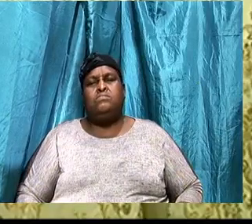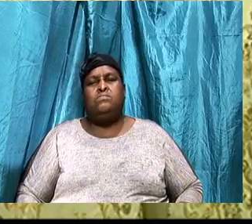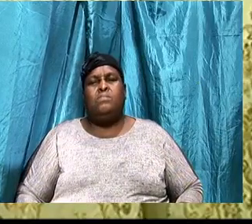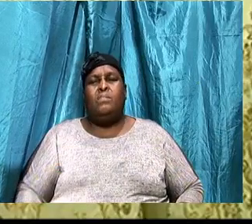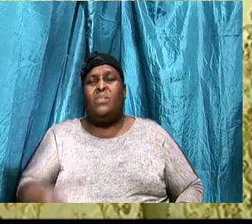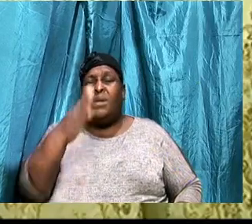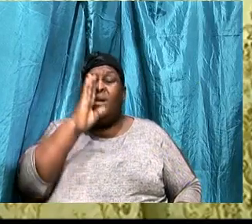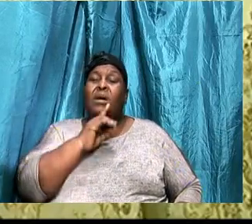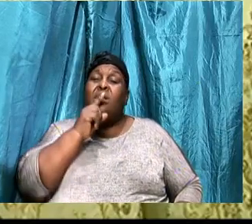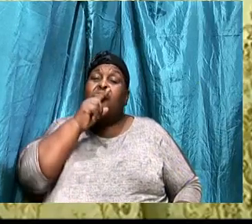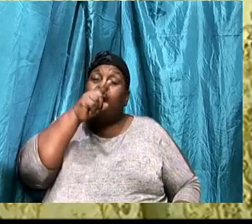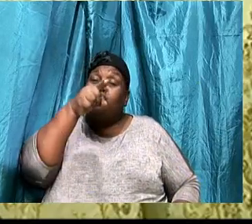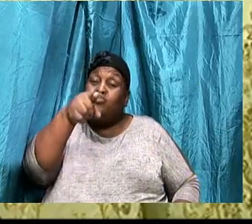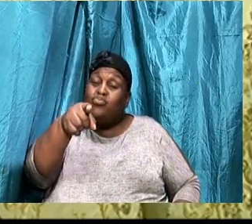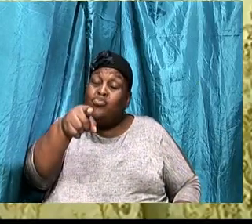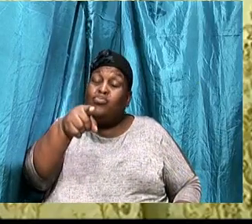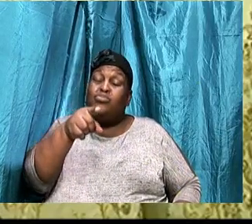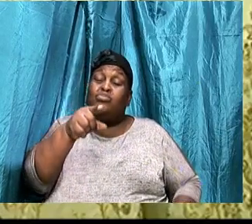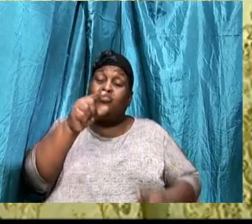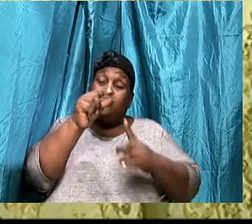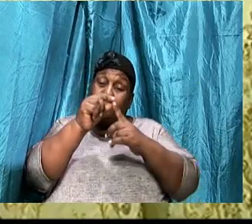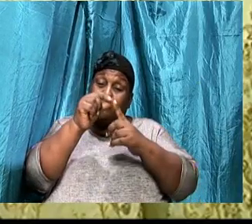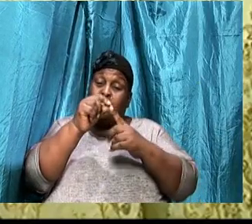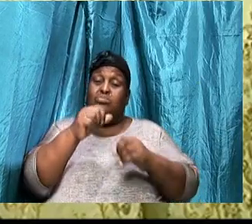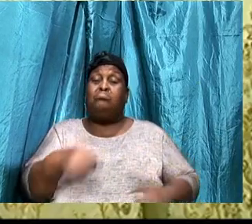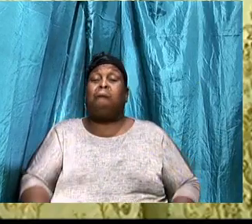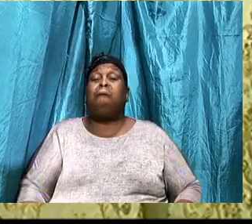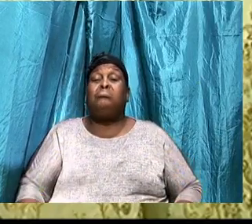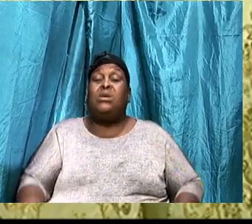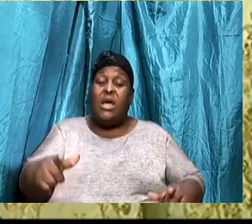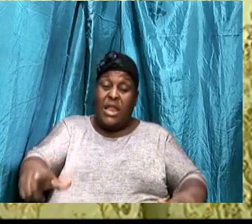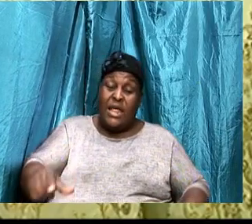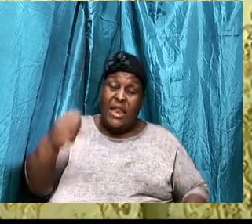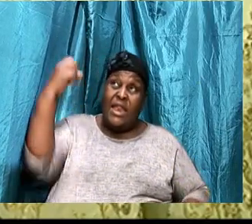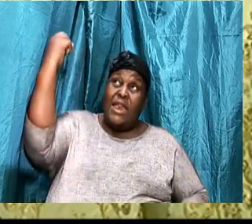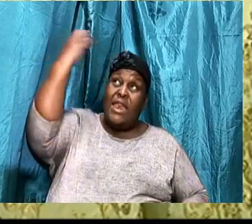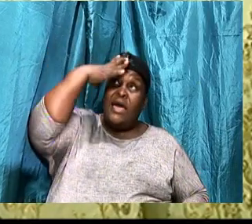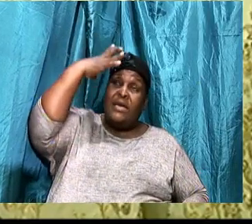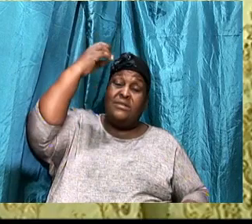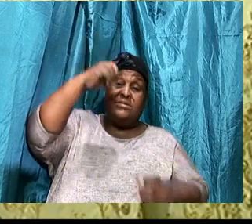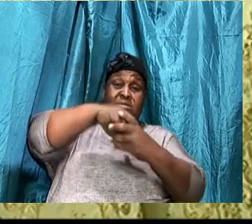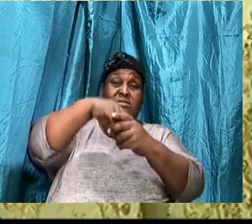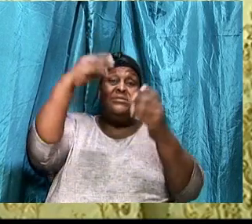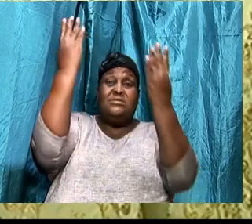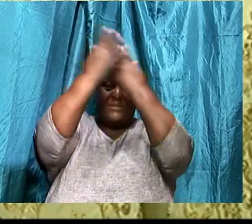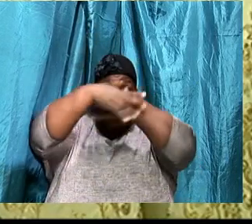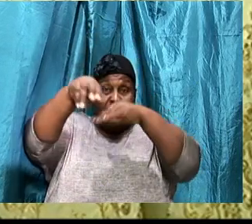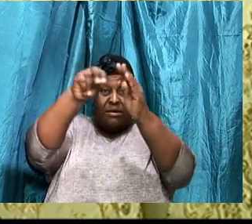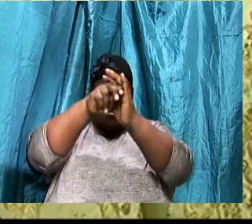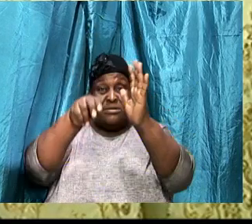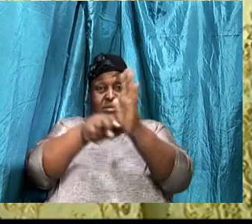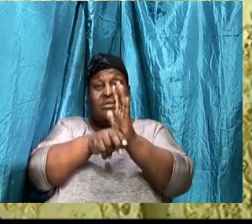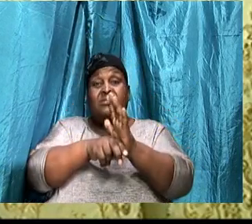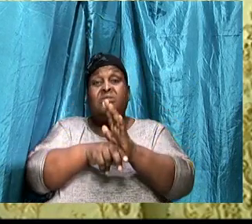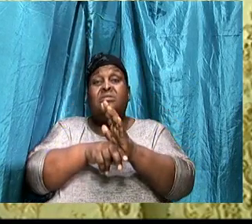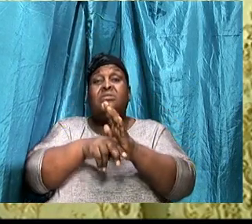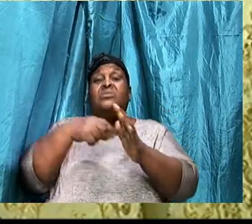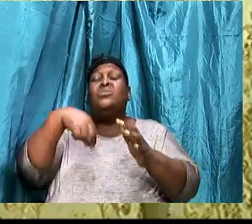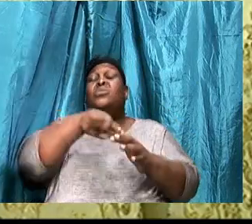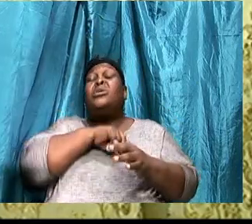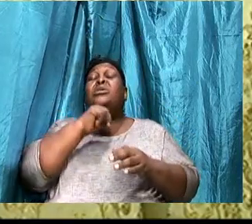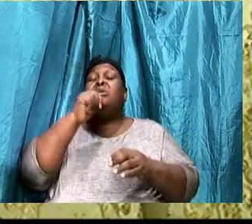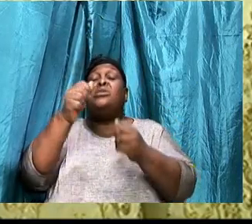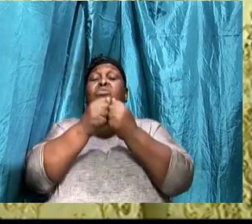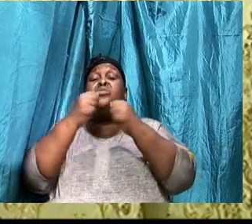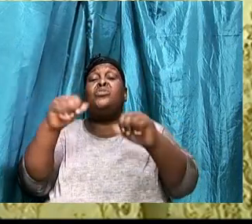God's truth, God's word, Is truth, And it is light, In the darkness, We are not, Without counsel, We are not,